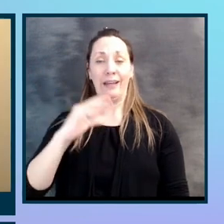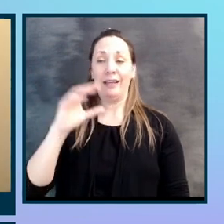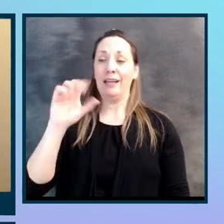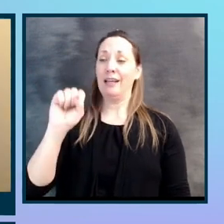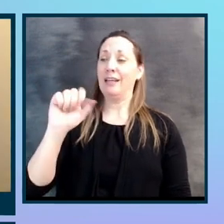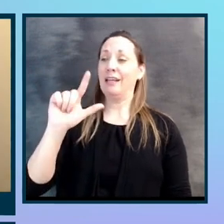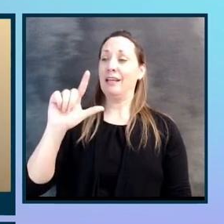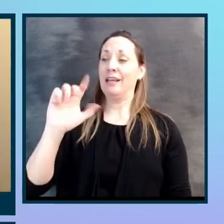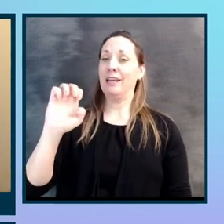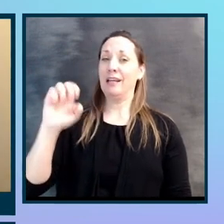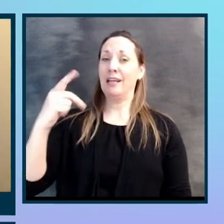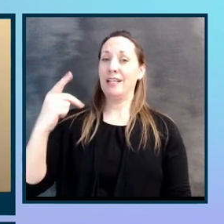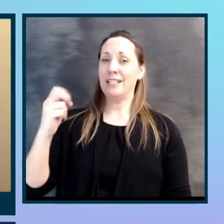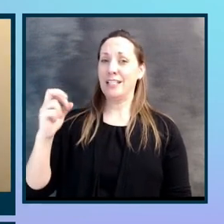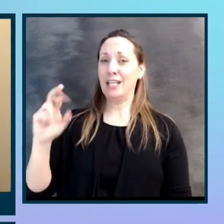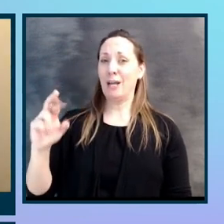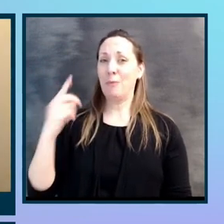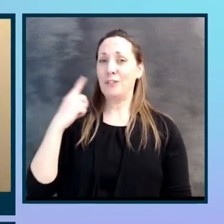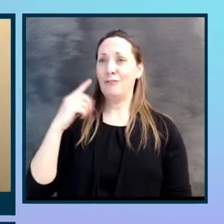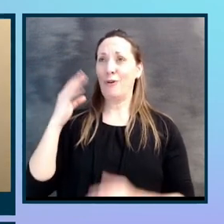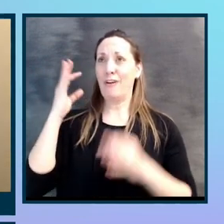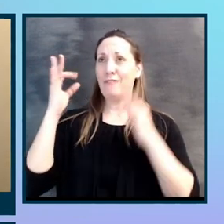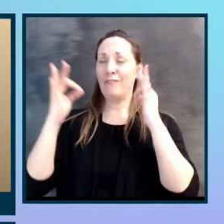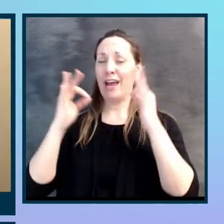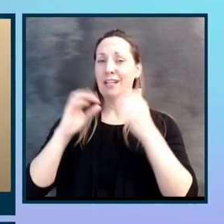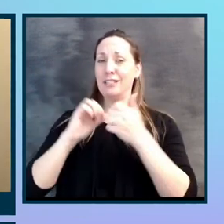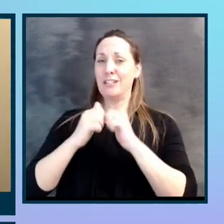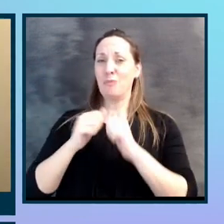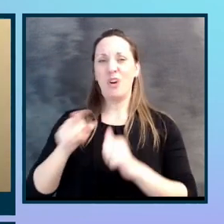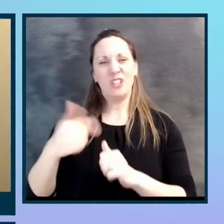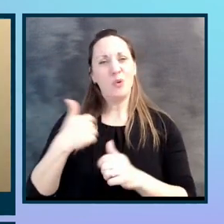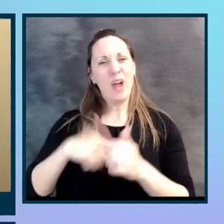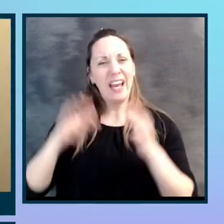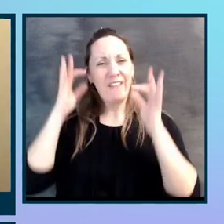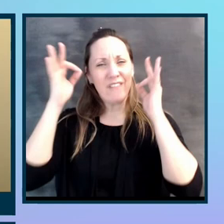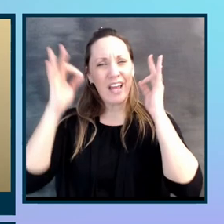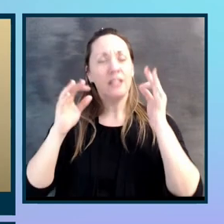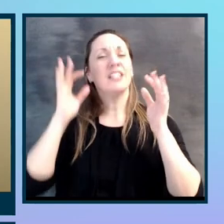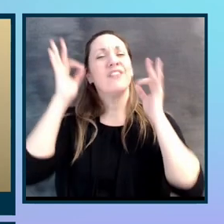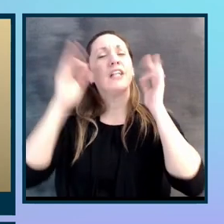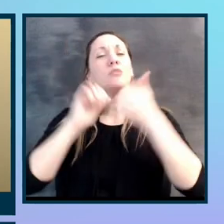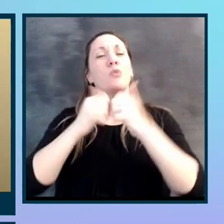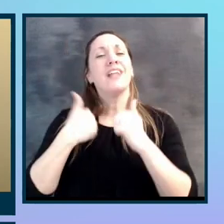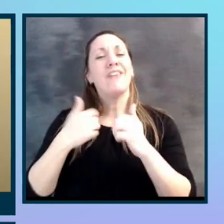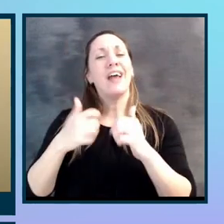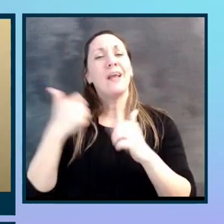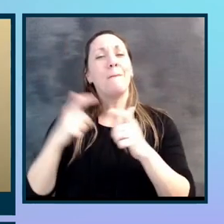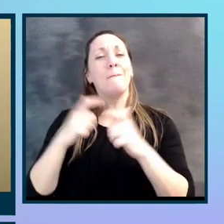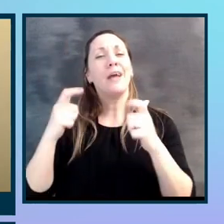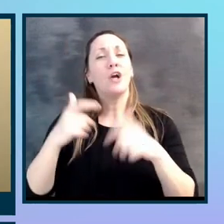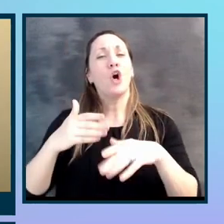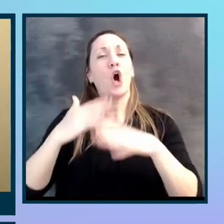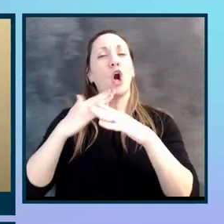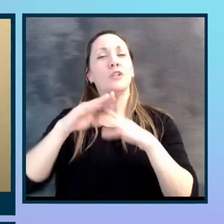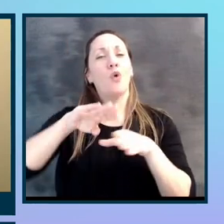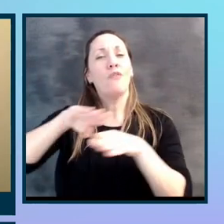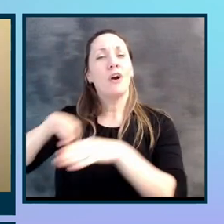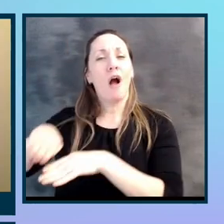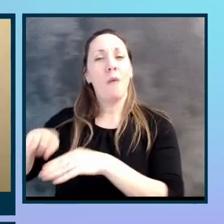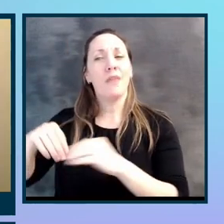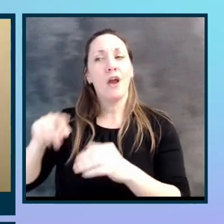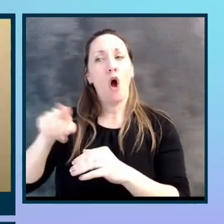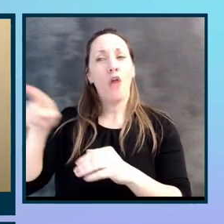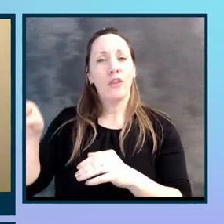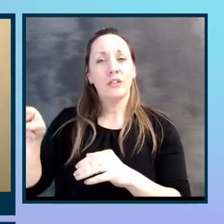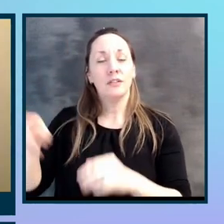Do any fantasy sports have bigger hurdles towards accessibility than others? I know I Nick's not a